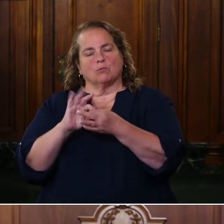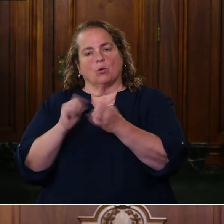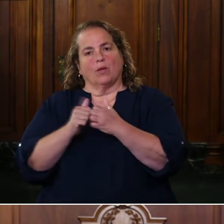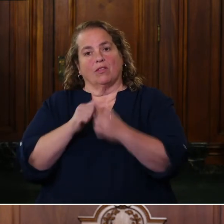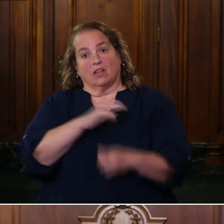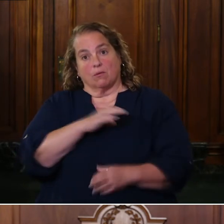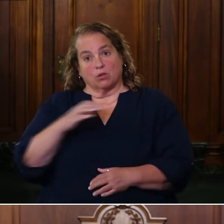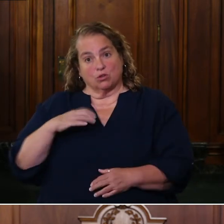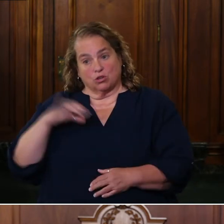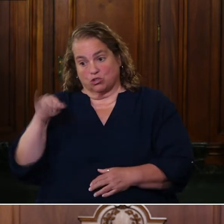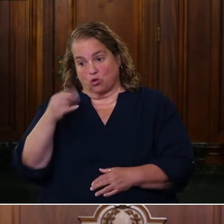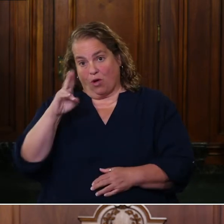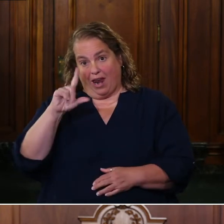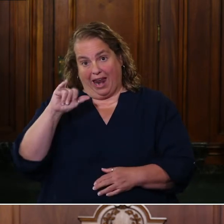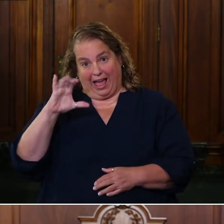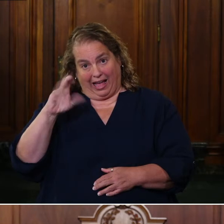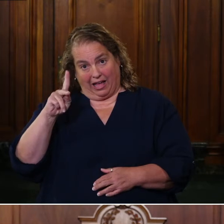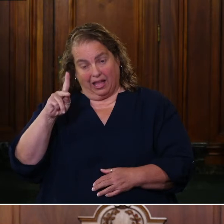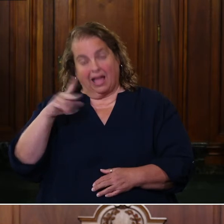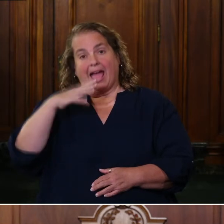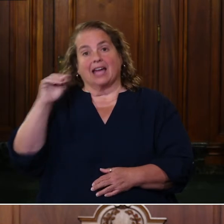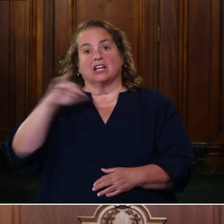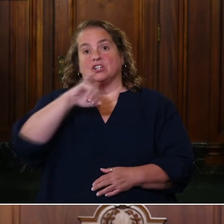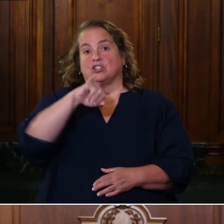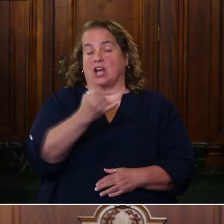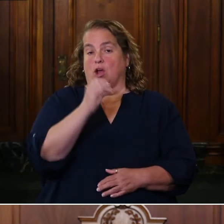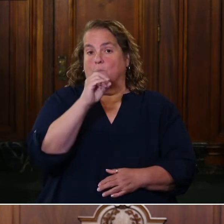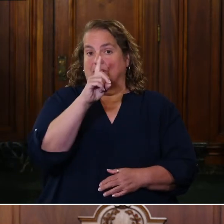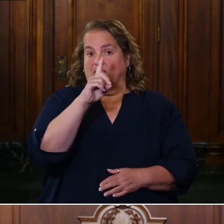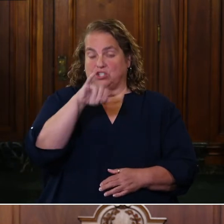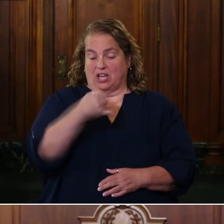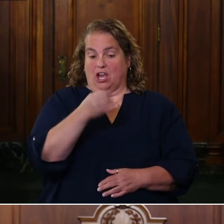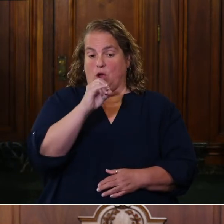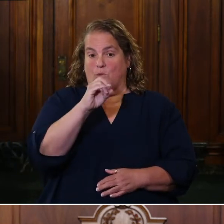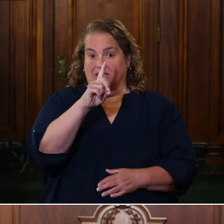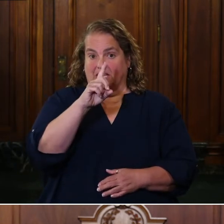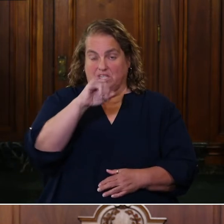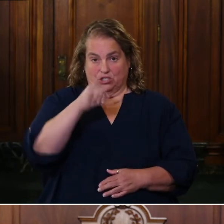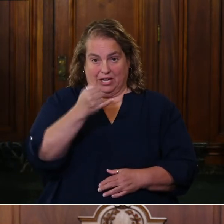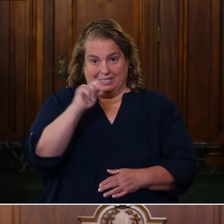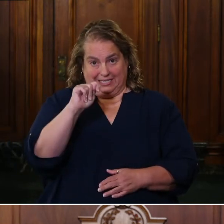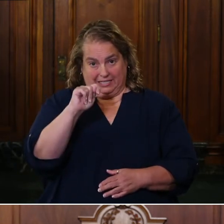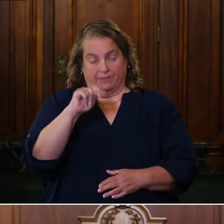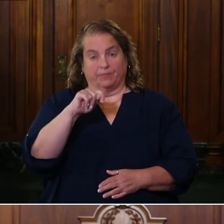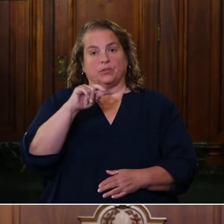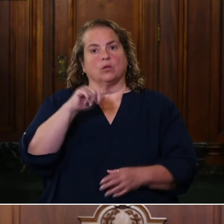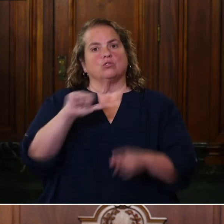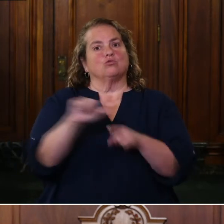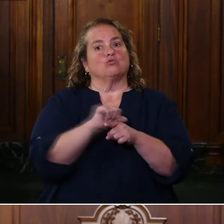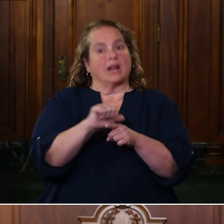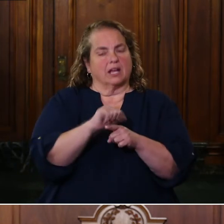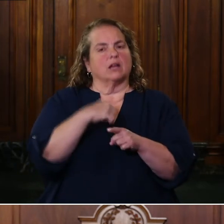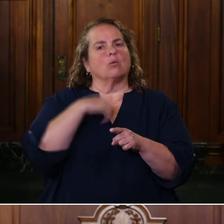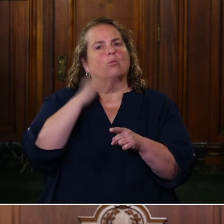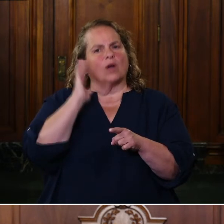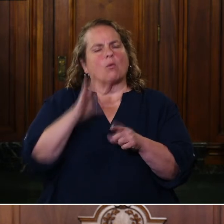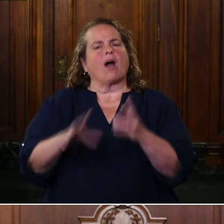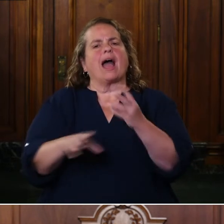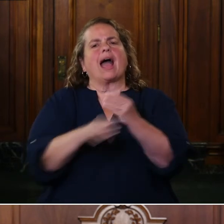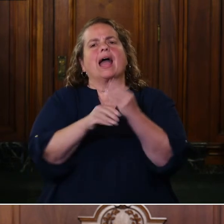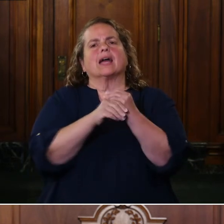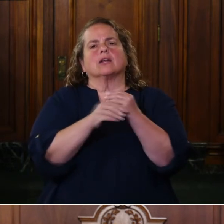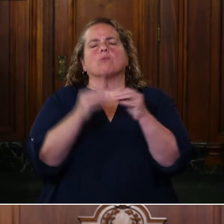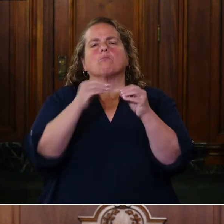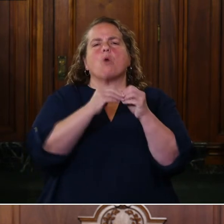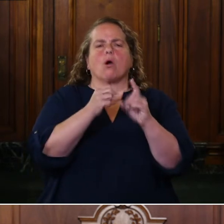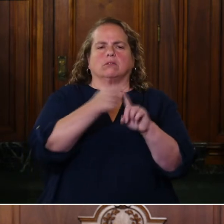DOCJT, and along with the Kentucky Law Enforcement Council, we're going to work on adding flesh to these topics and roll